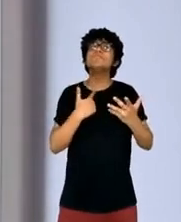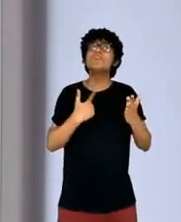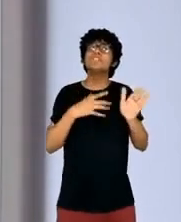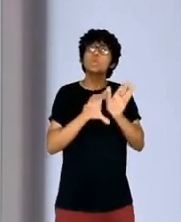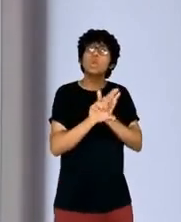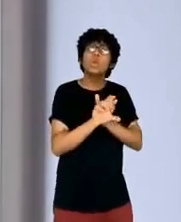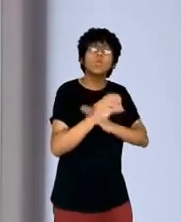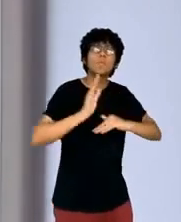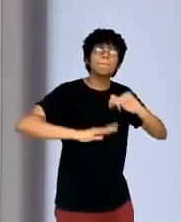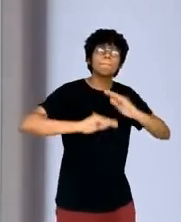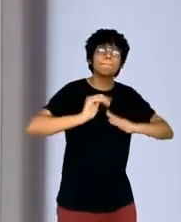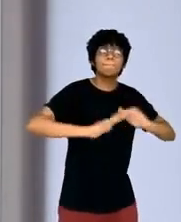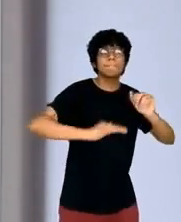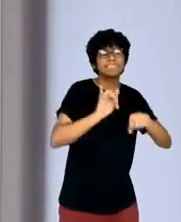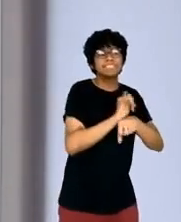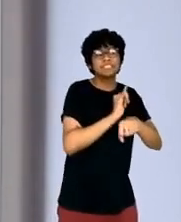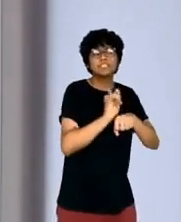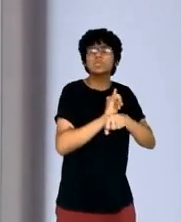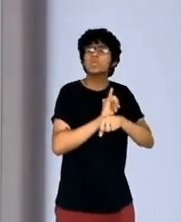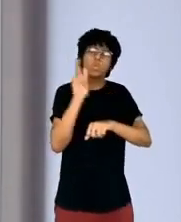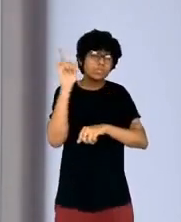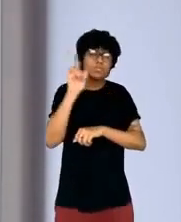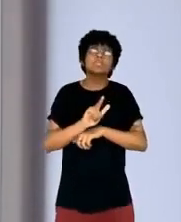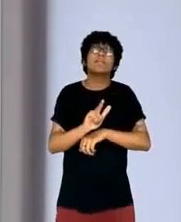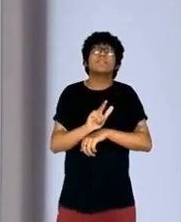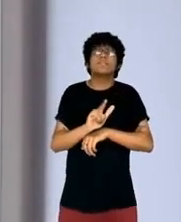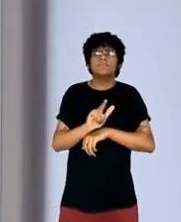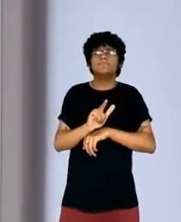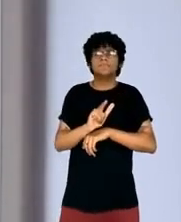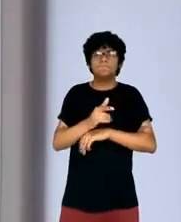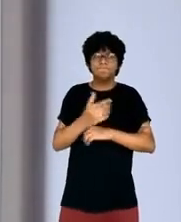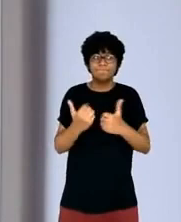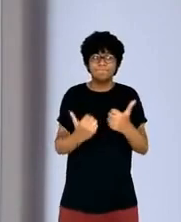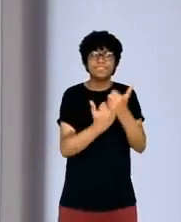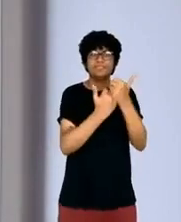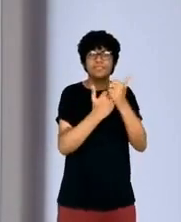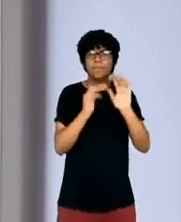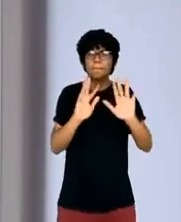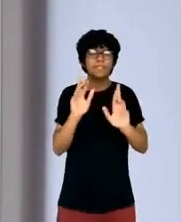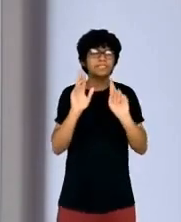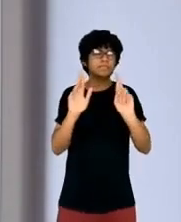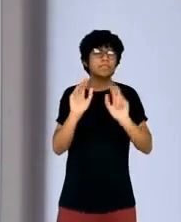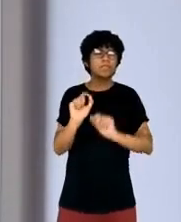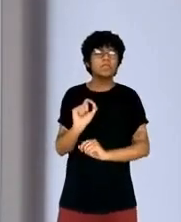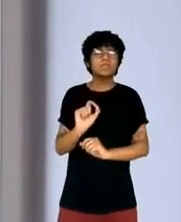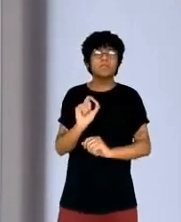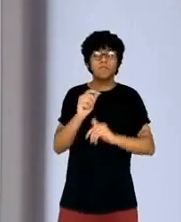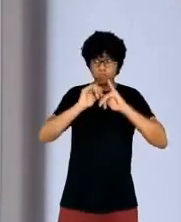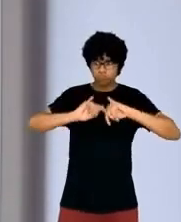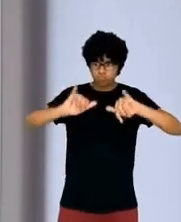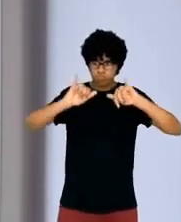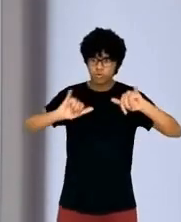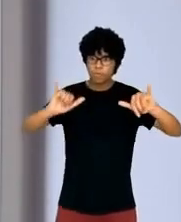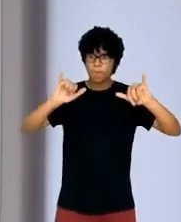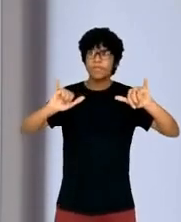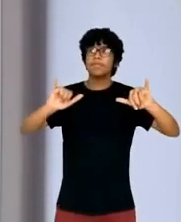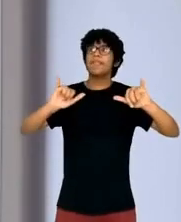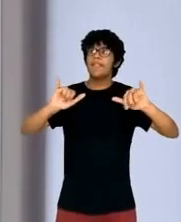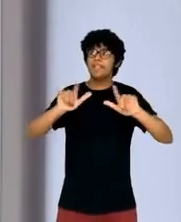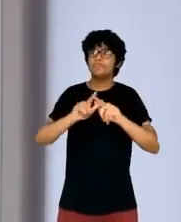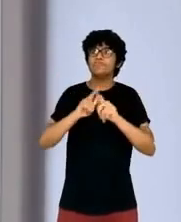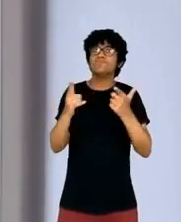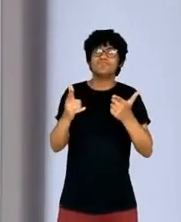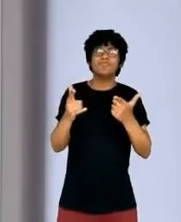But I also hope that afterwards, after the story is published, you may see the good that can come from sharing that data with the wider